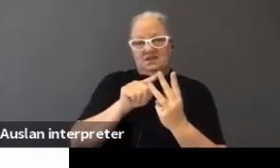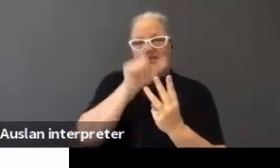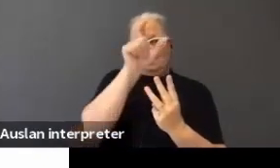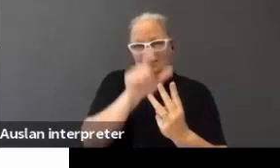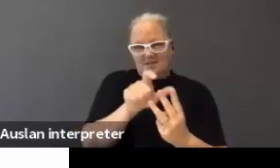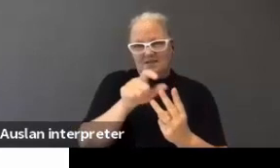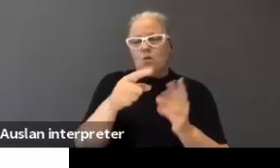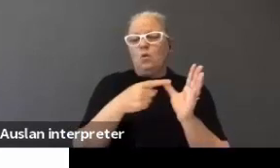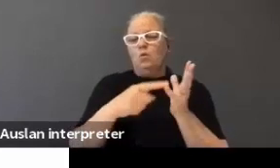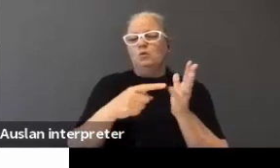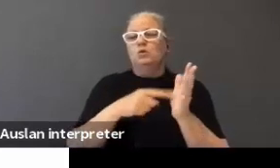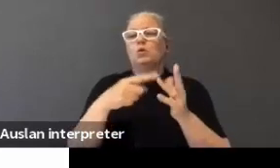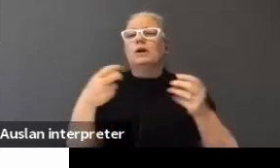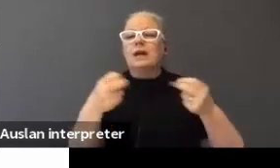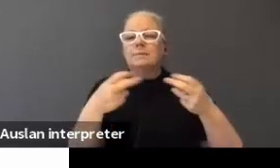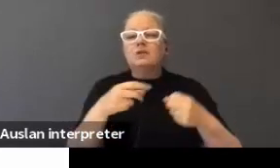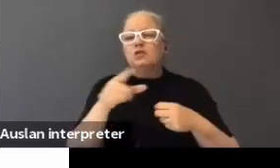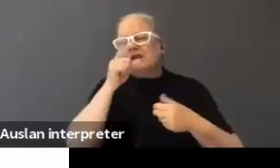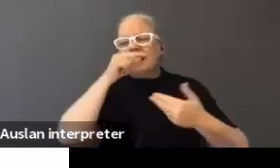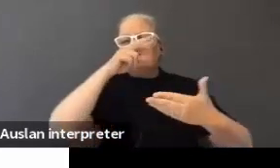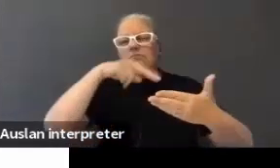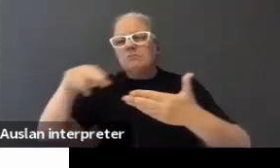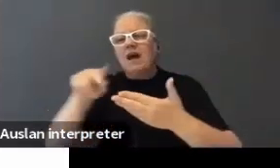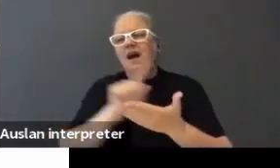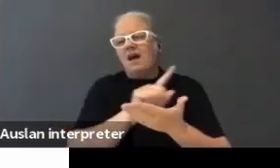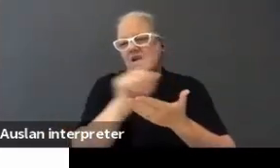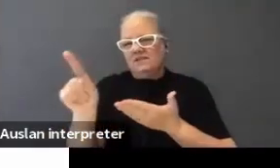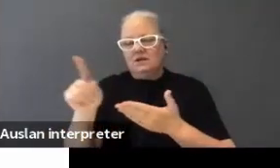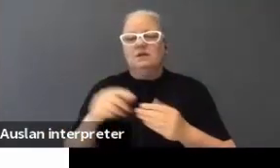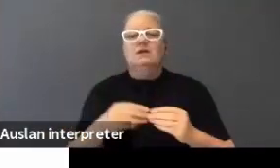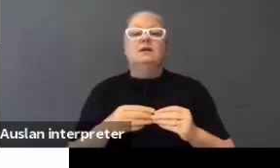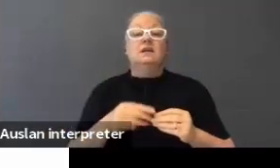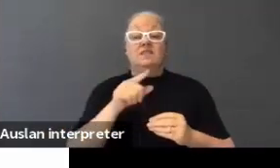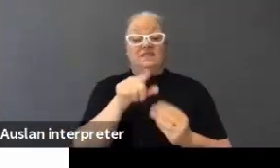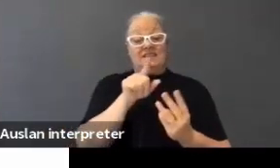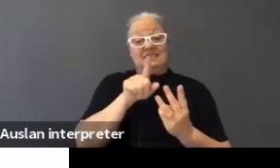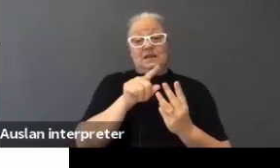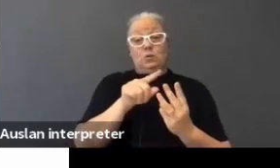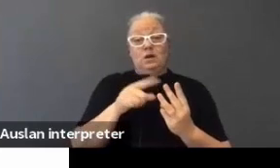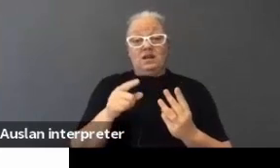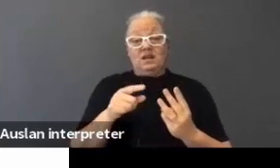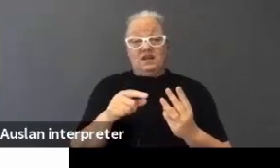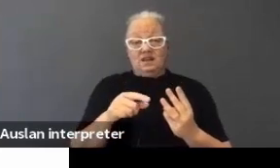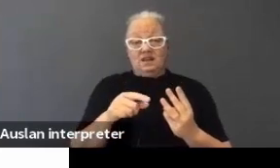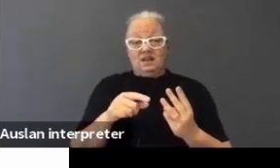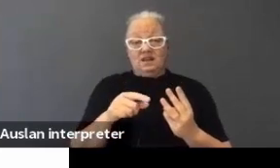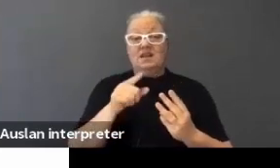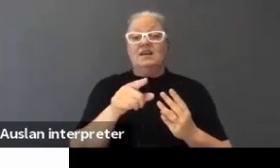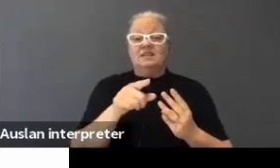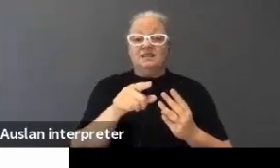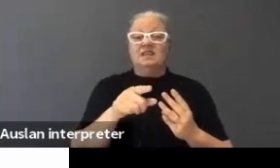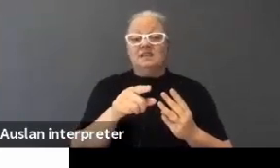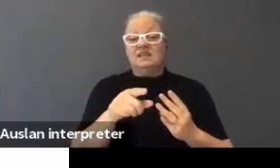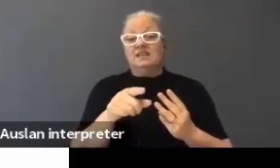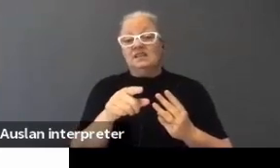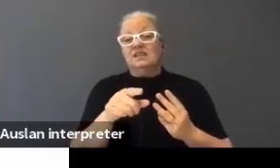a look at these later. But when the second picture there says, that's it, some surprise that